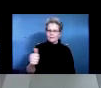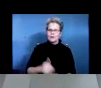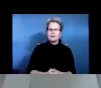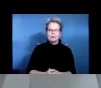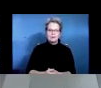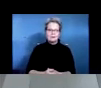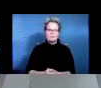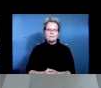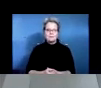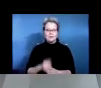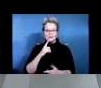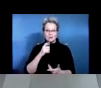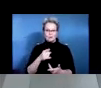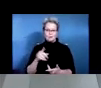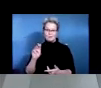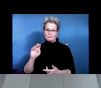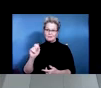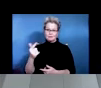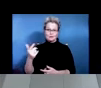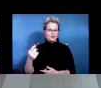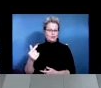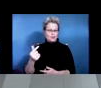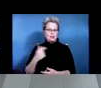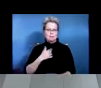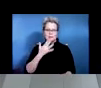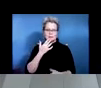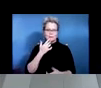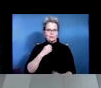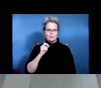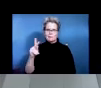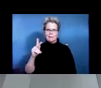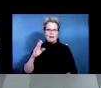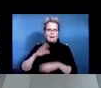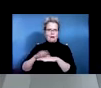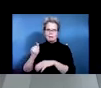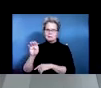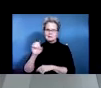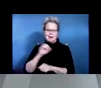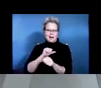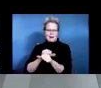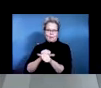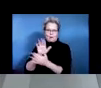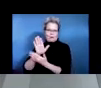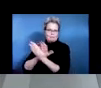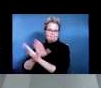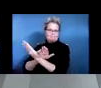on site was the preferred way for him to return to work in person that was his goal um